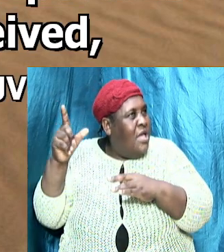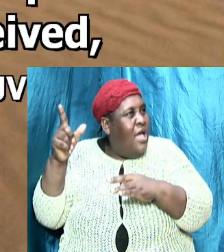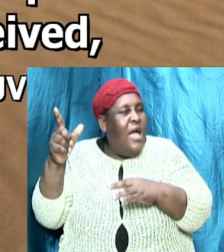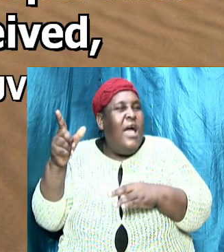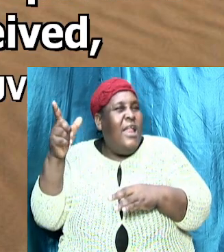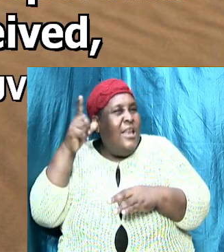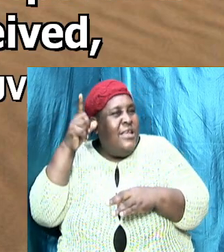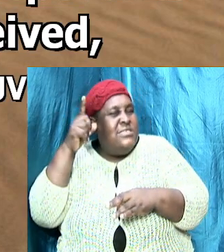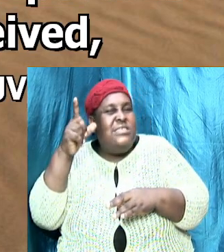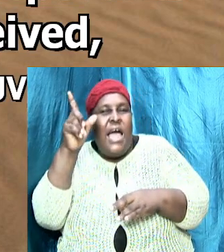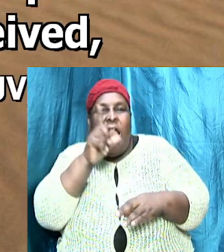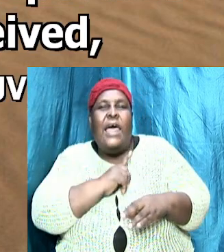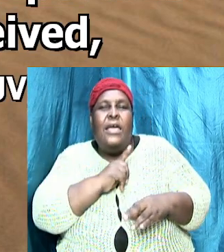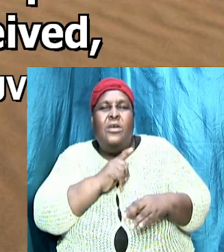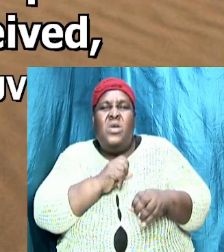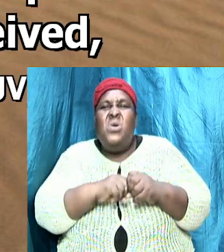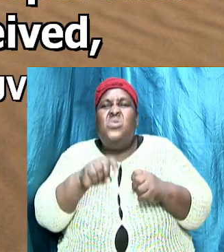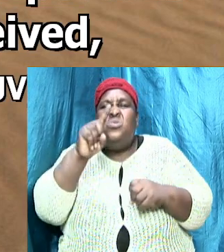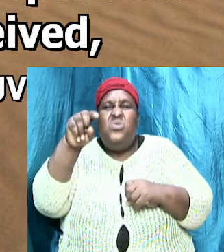and so you are confused